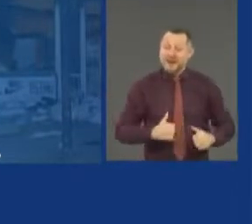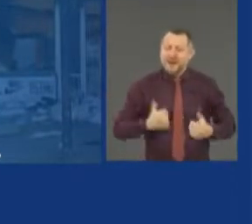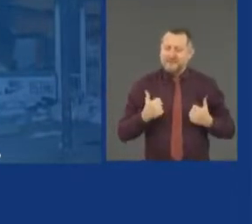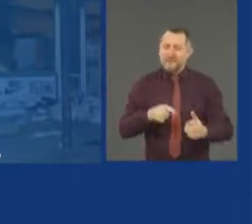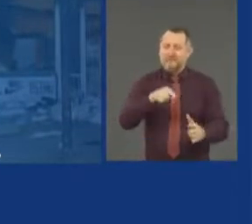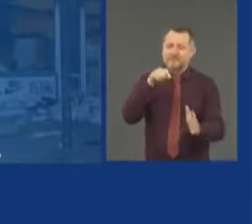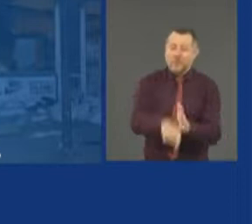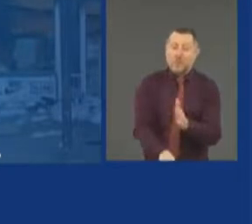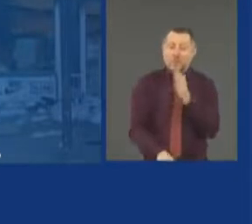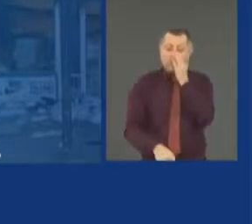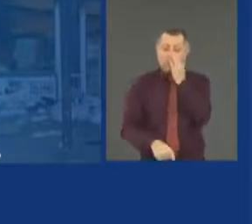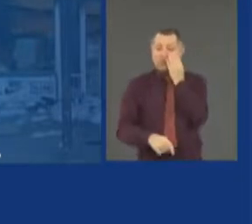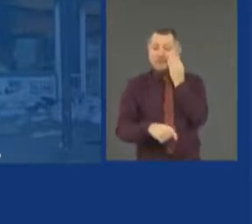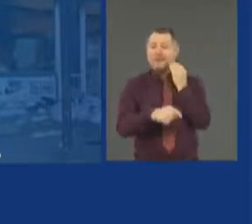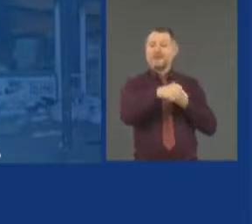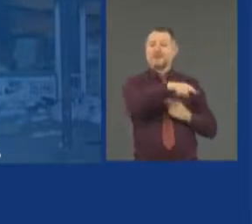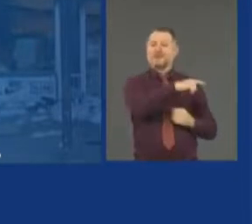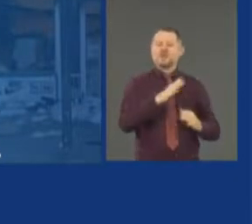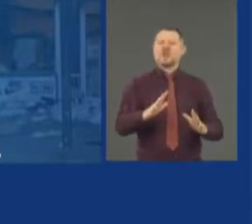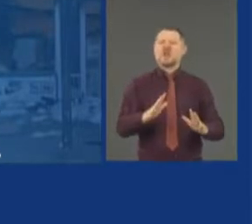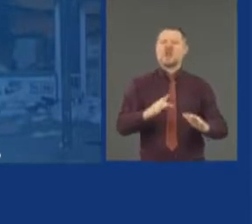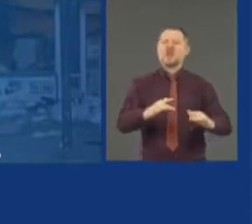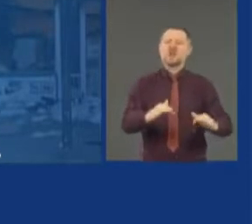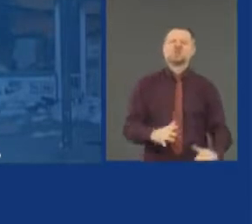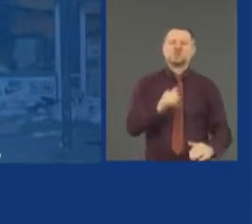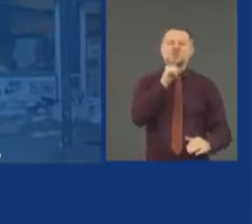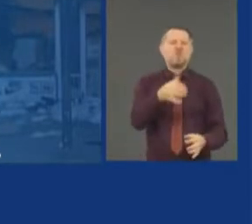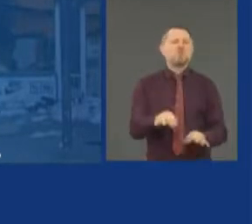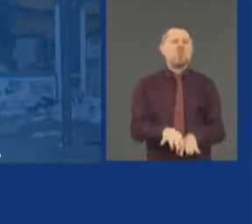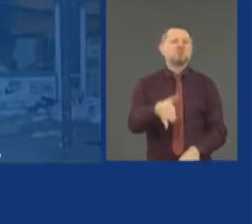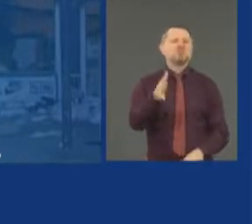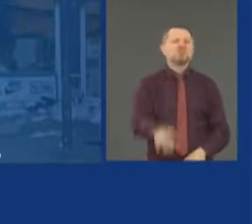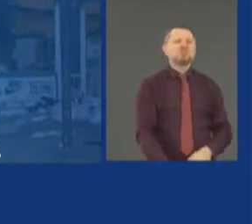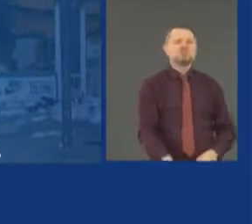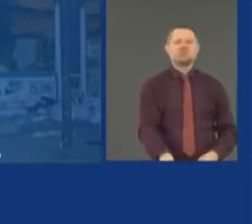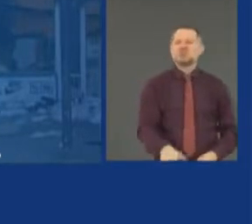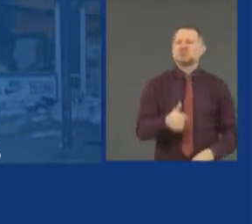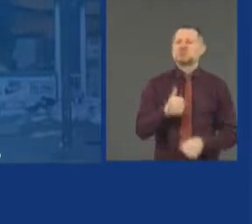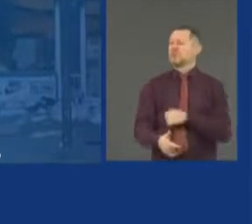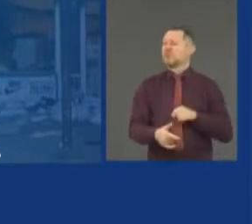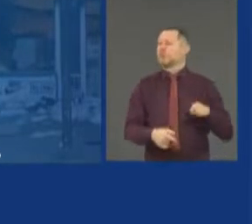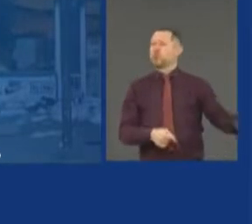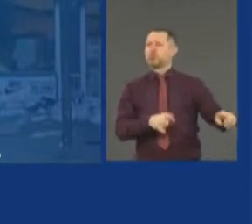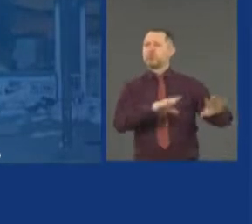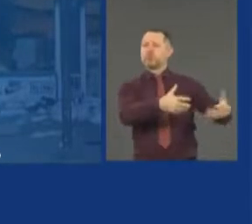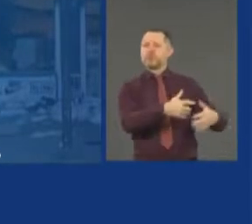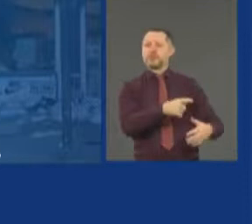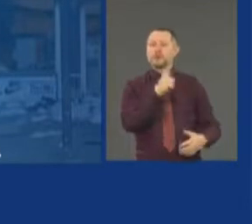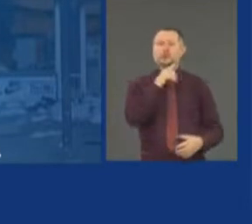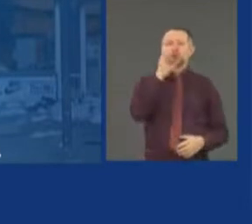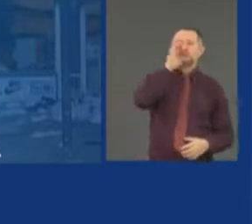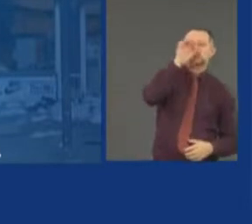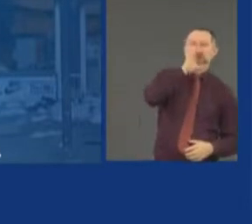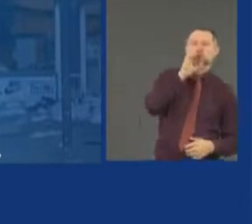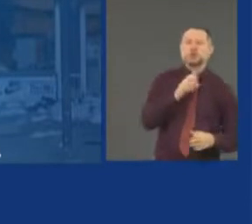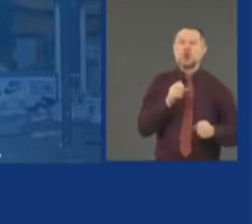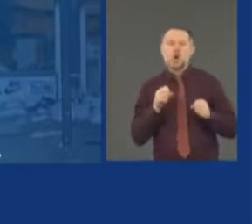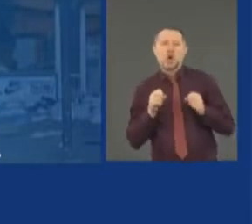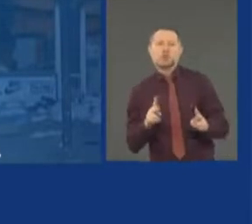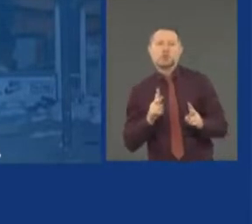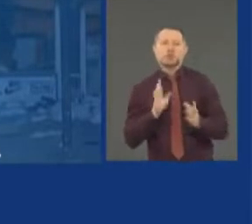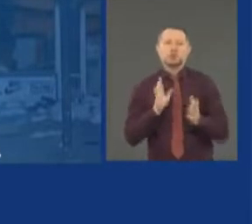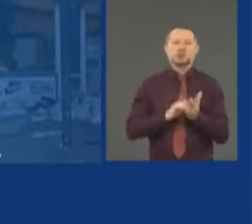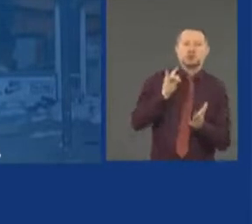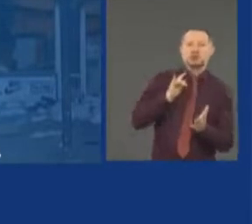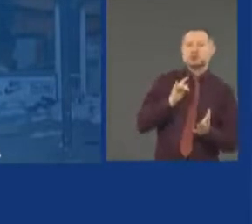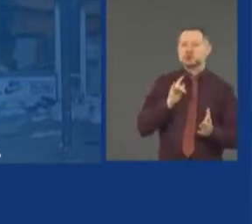activity. And that's what they're doing. They're opportunists who are seizing and exploiting the moment. New